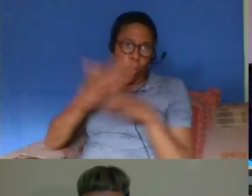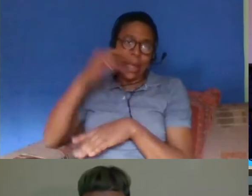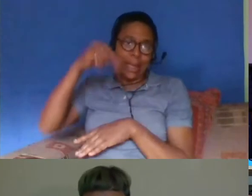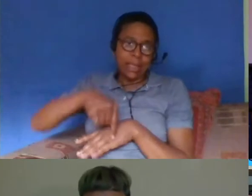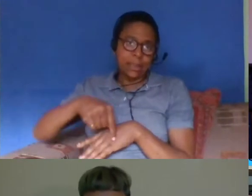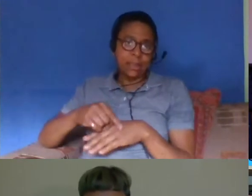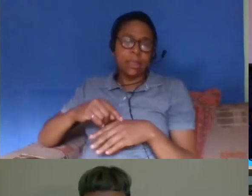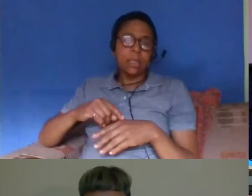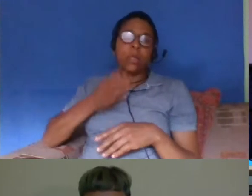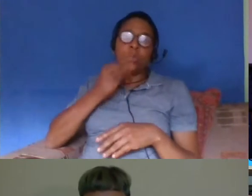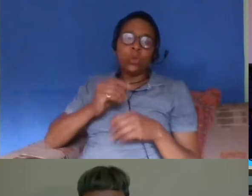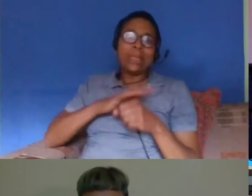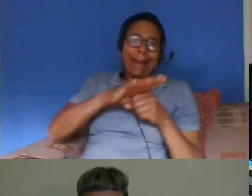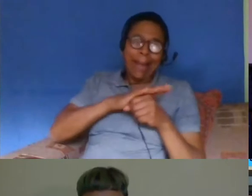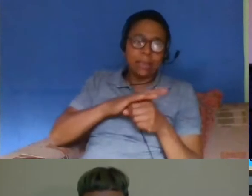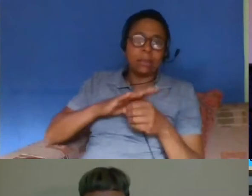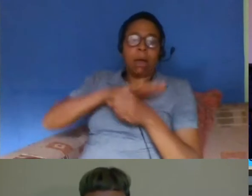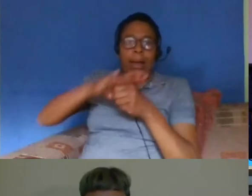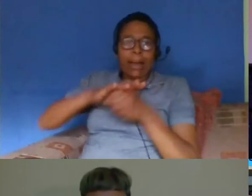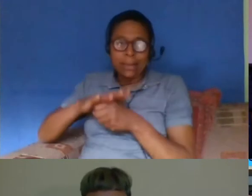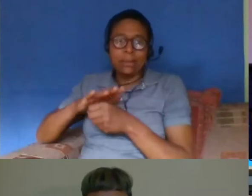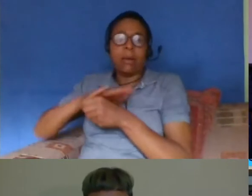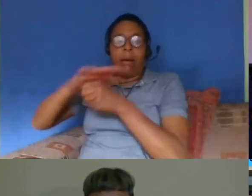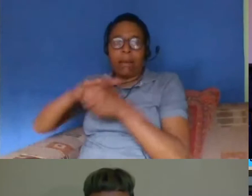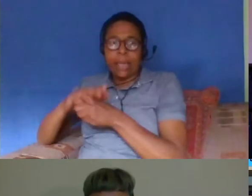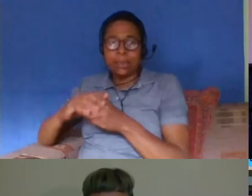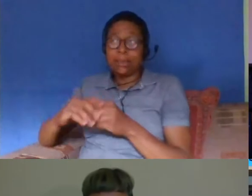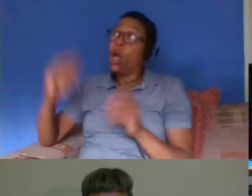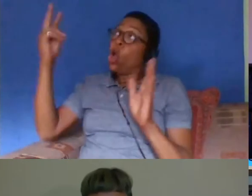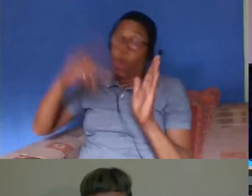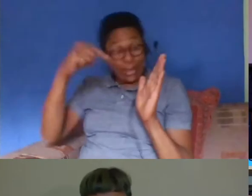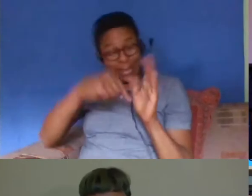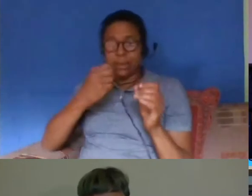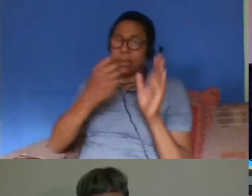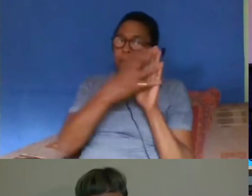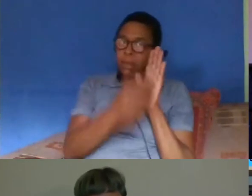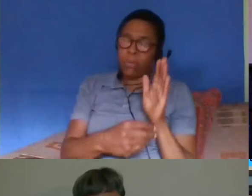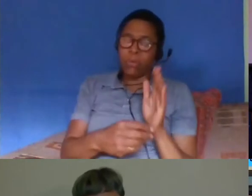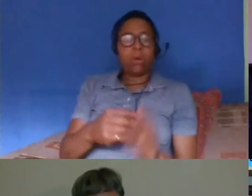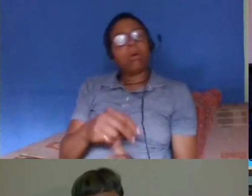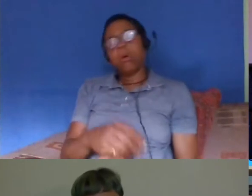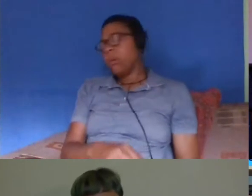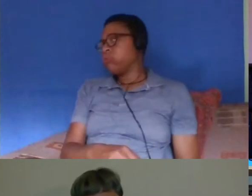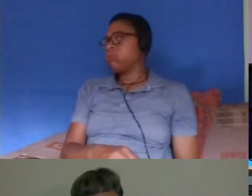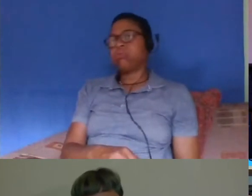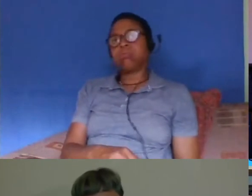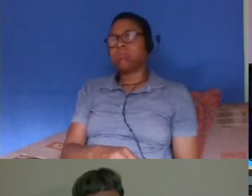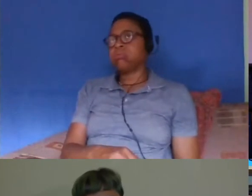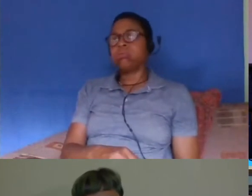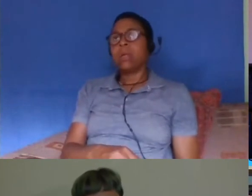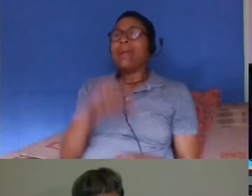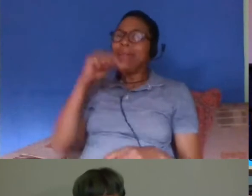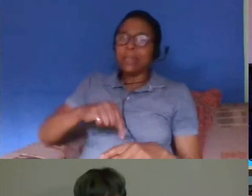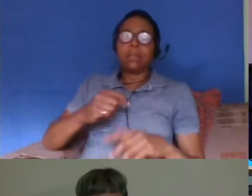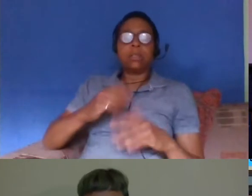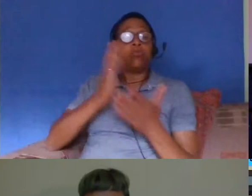case because it's just that the law is a really hopeless way of trying to deal with these kind of structural um issues